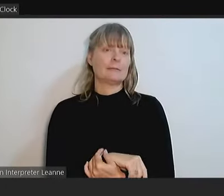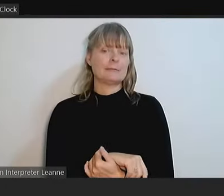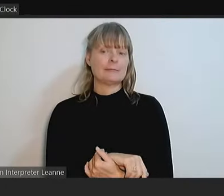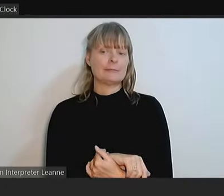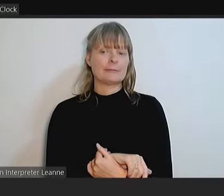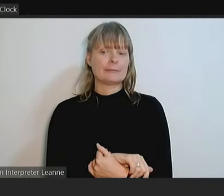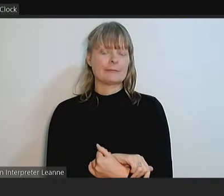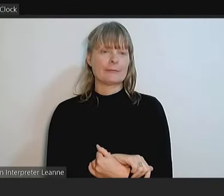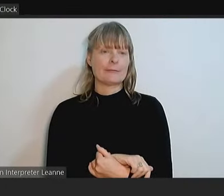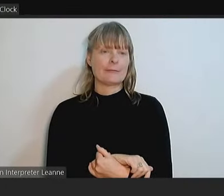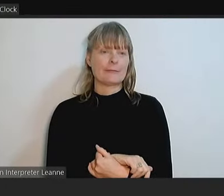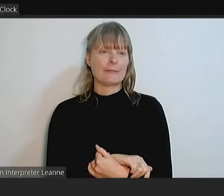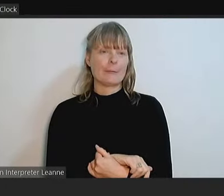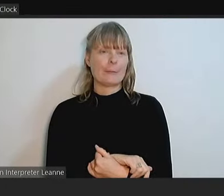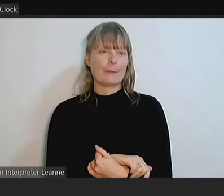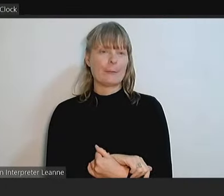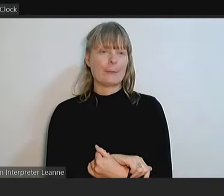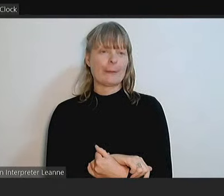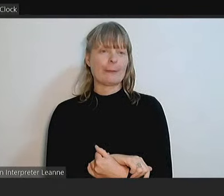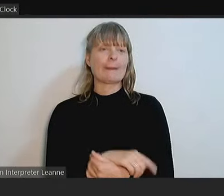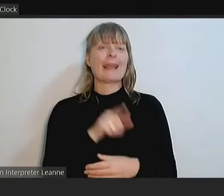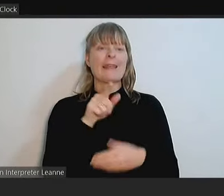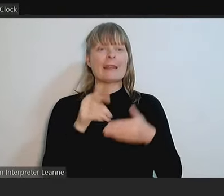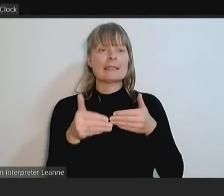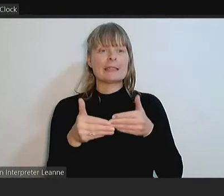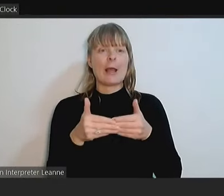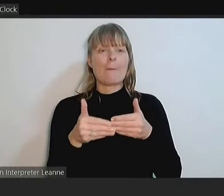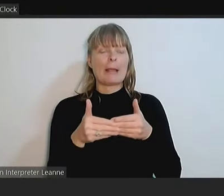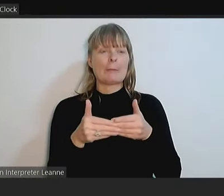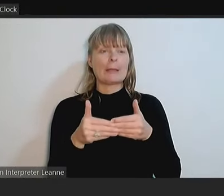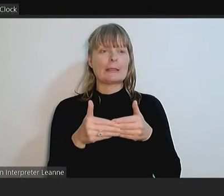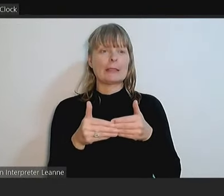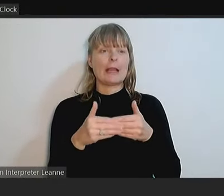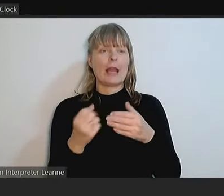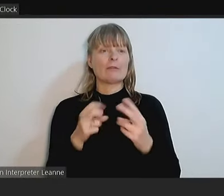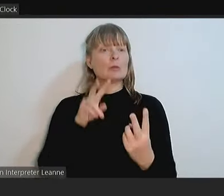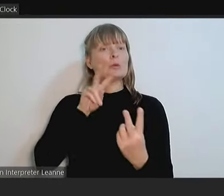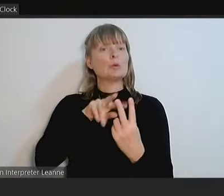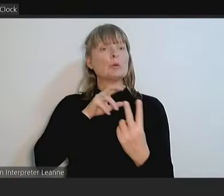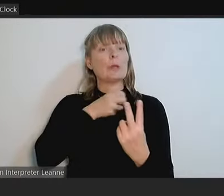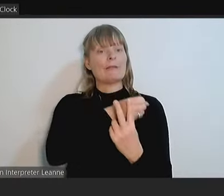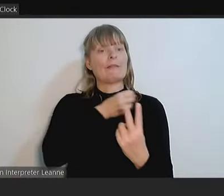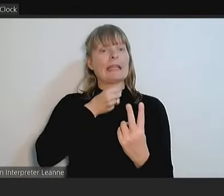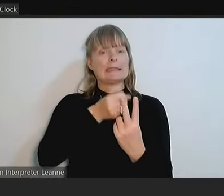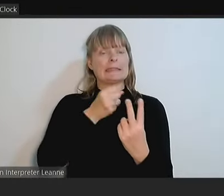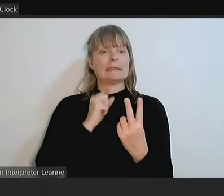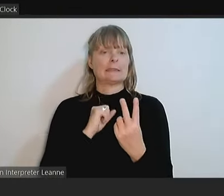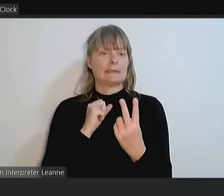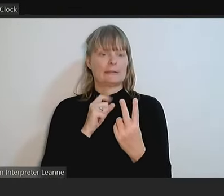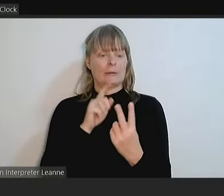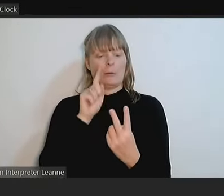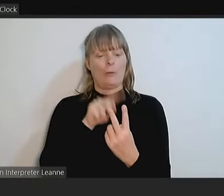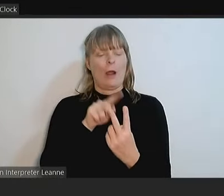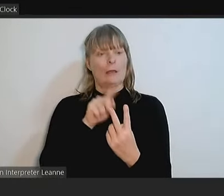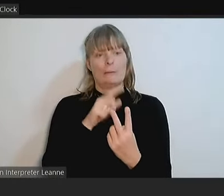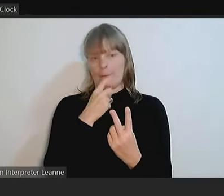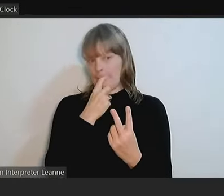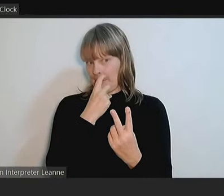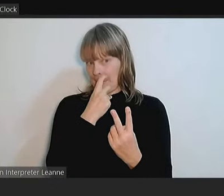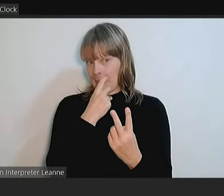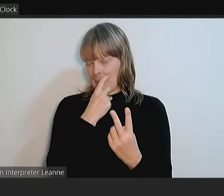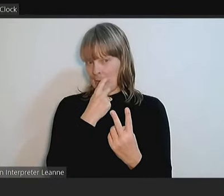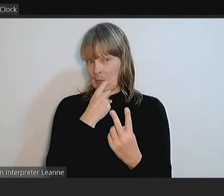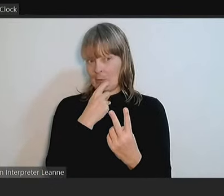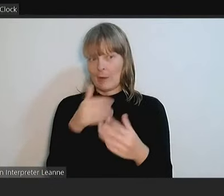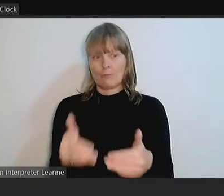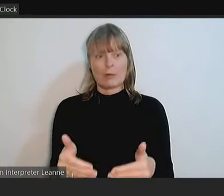So this amendment, Mayor, through you has two effects. One is it brings forward open